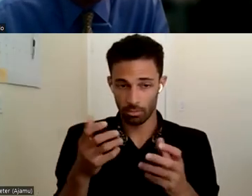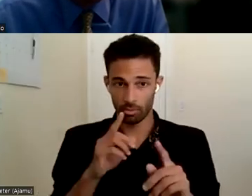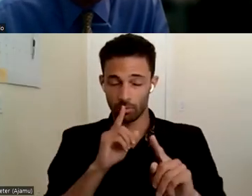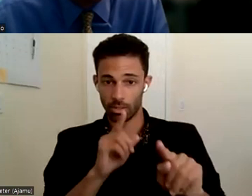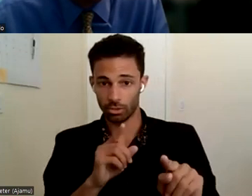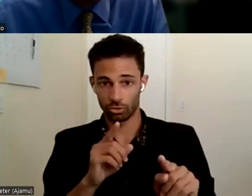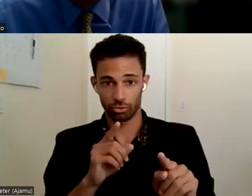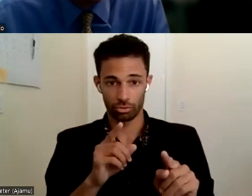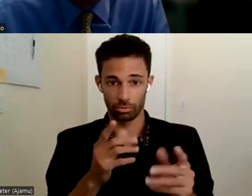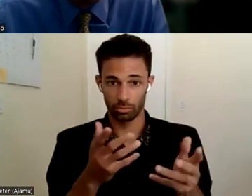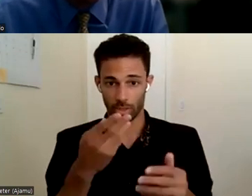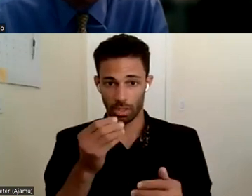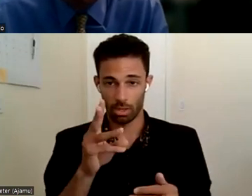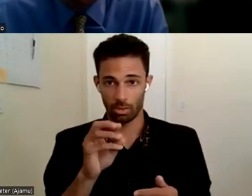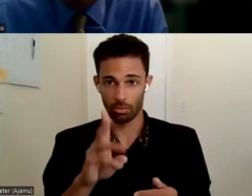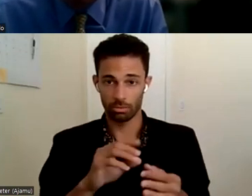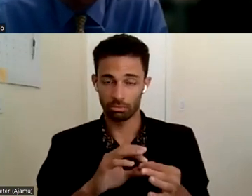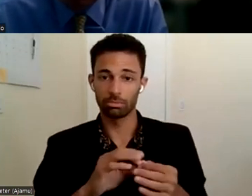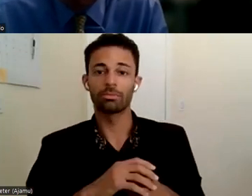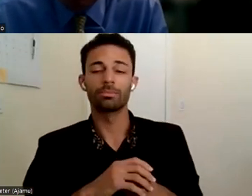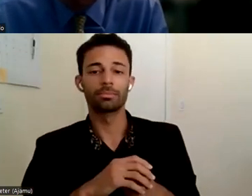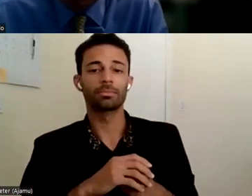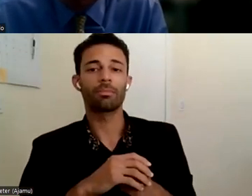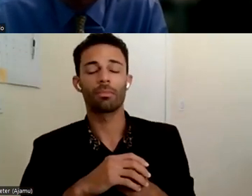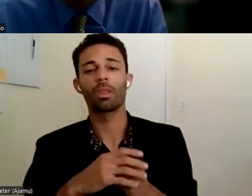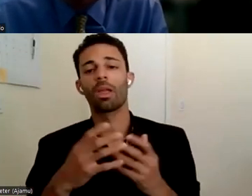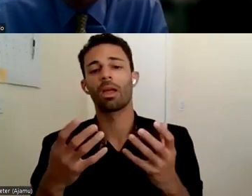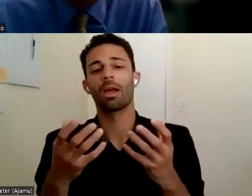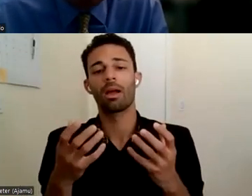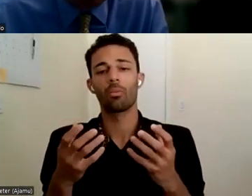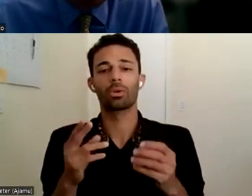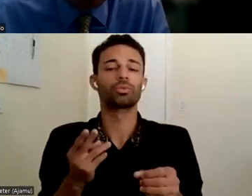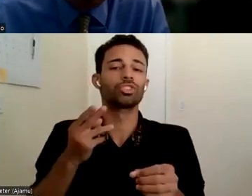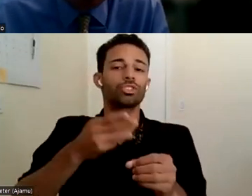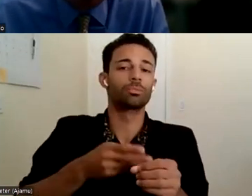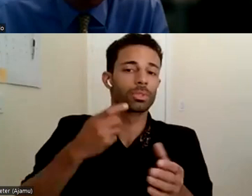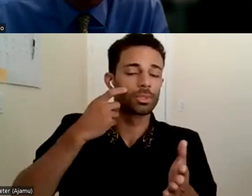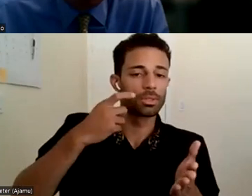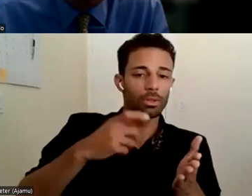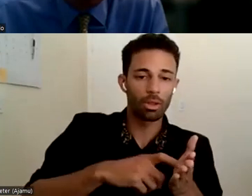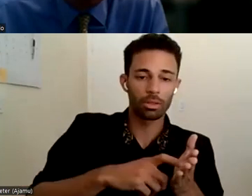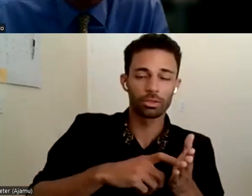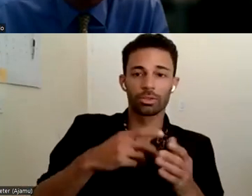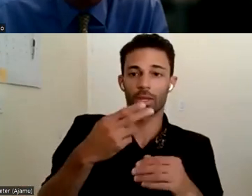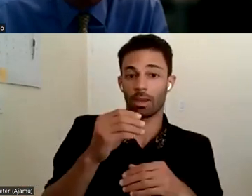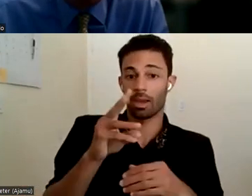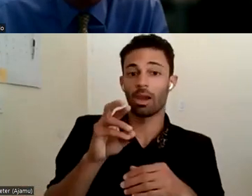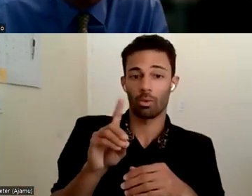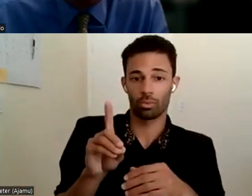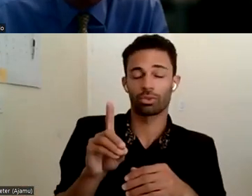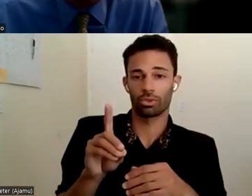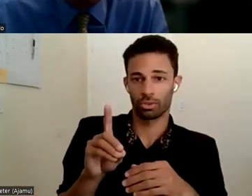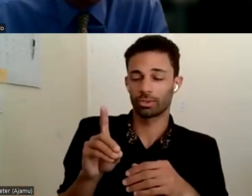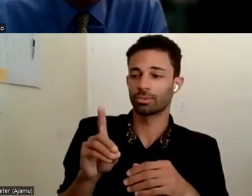Vivian? Um, I'd like to jump in and just acknowledge that I think Howard's point brings up the